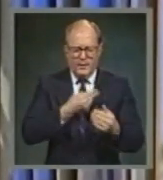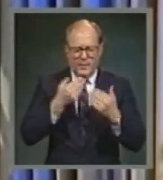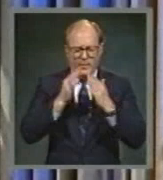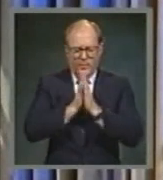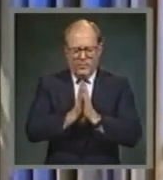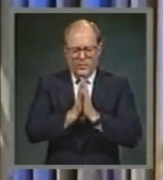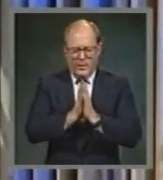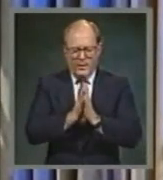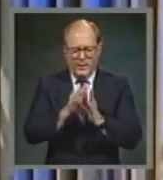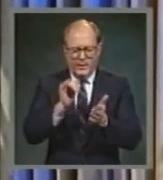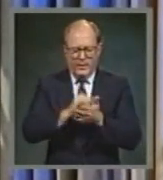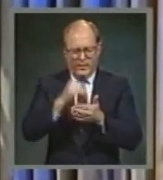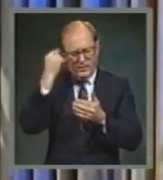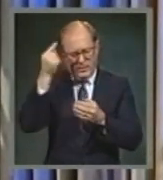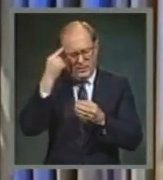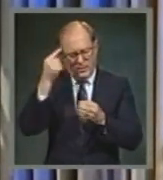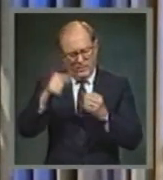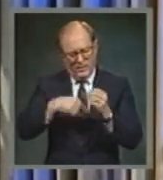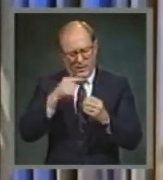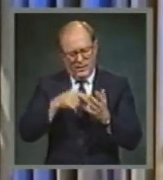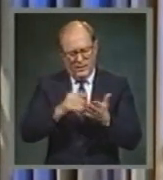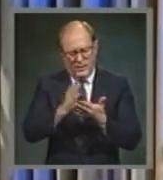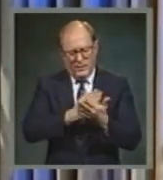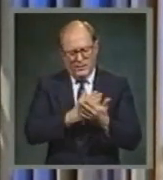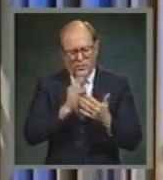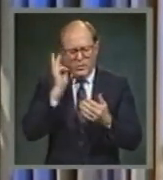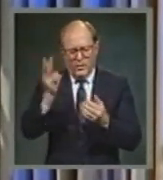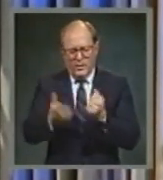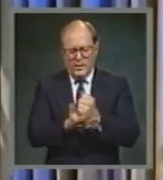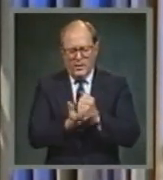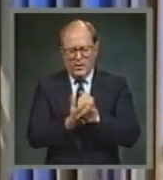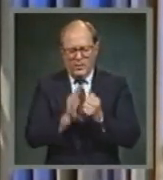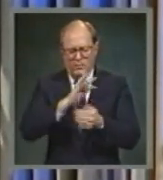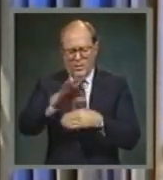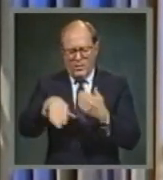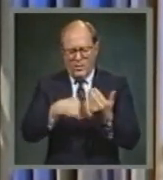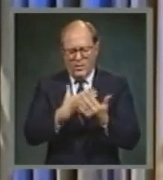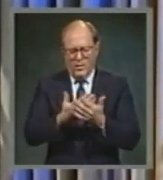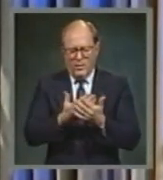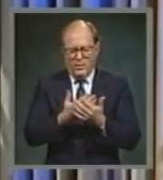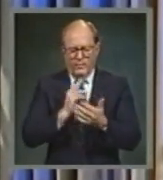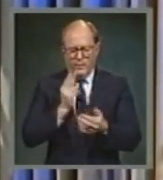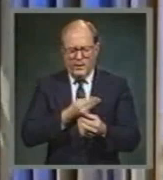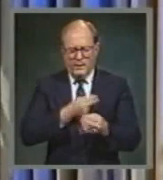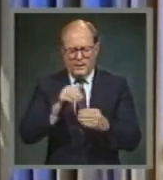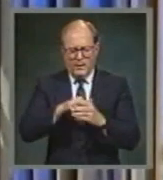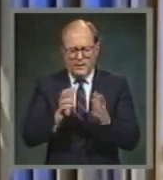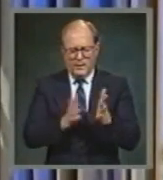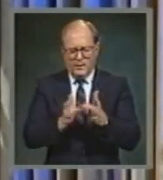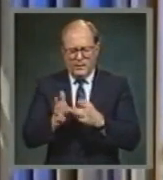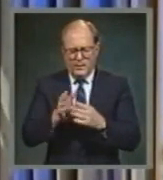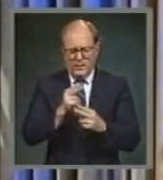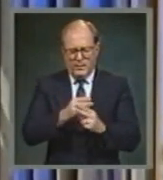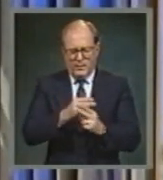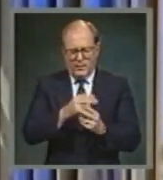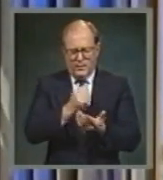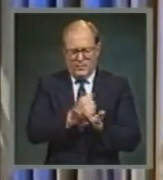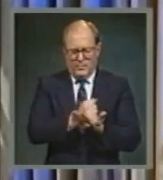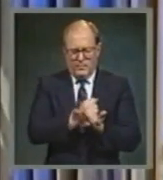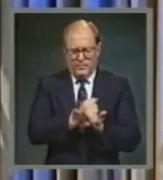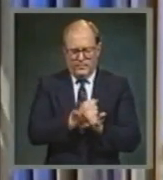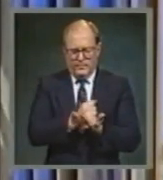pray that meditation on this subject today will be profitable to us all. In the lovely name of Christ, we pray.